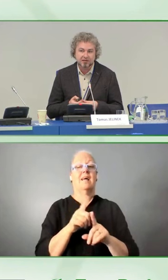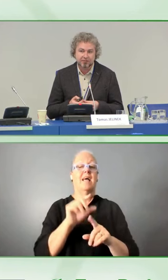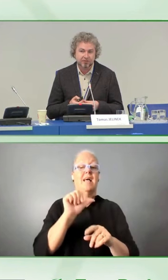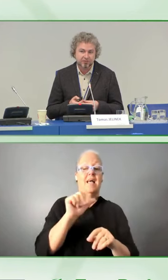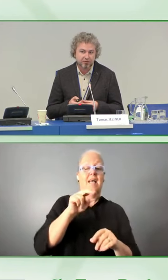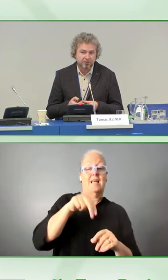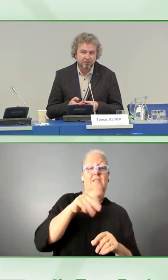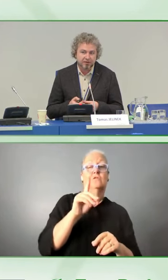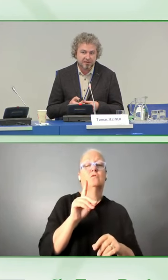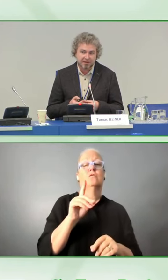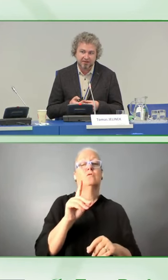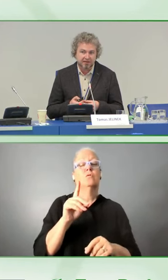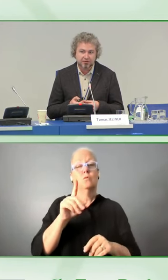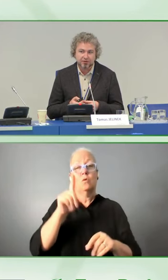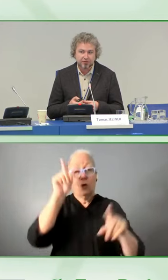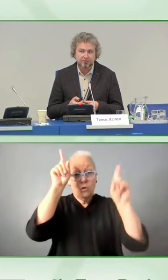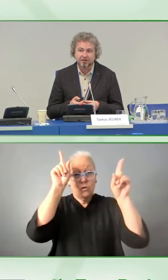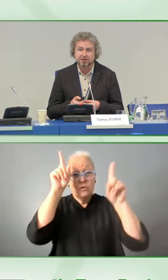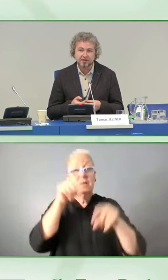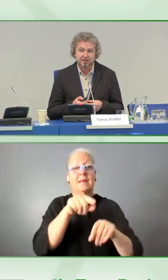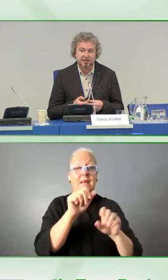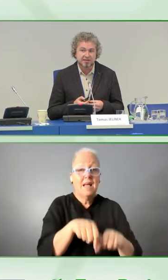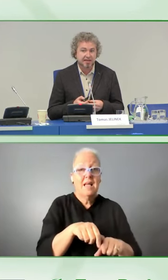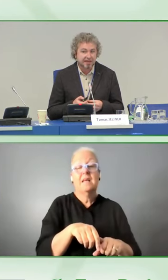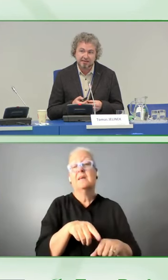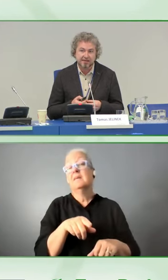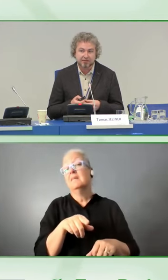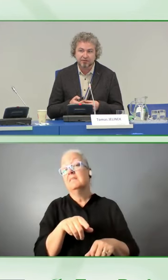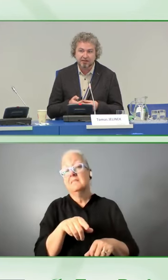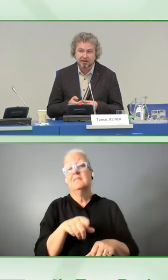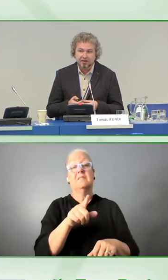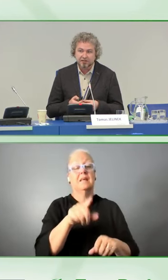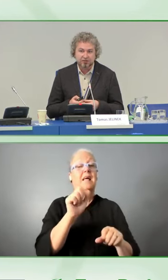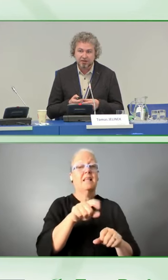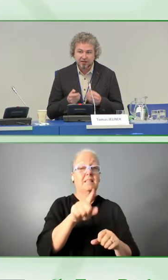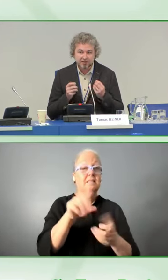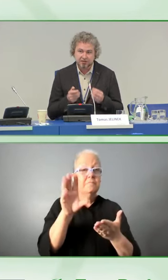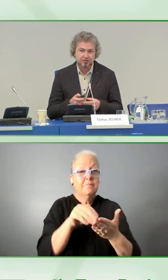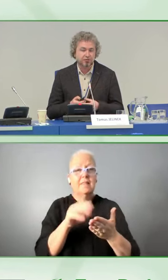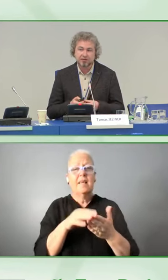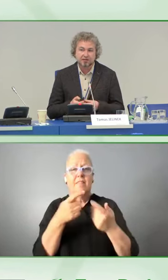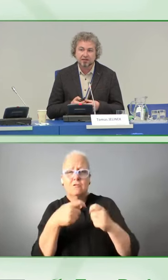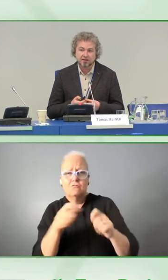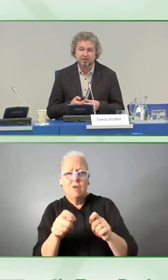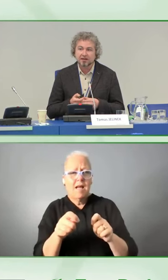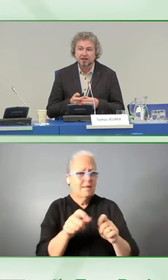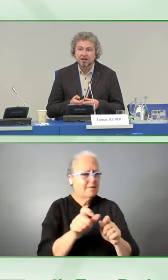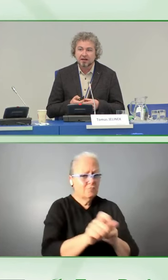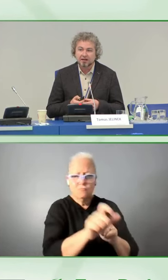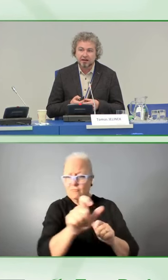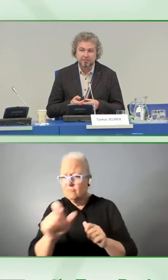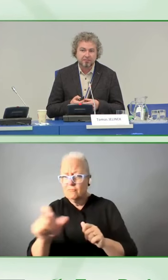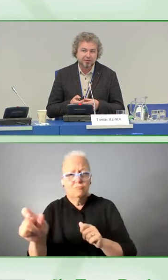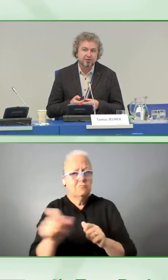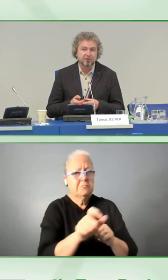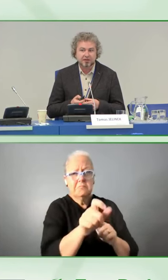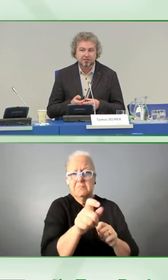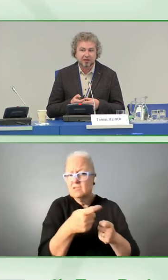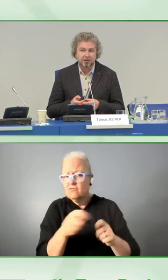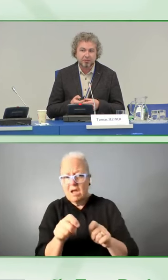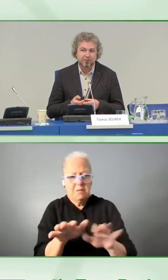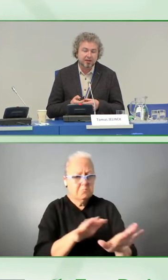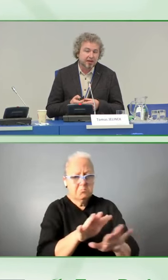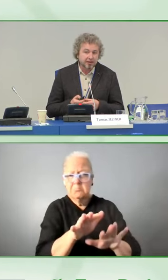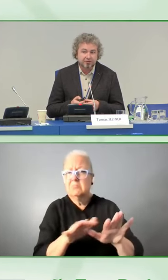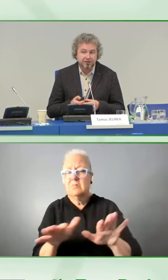you can use it for two weeks and enjoy all the functionalities, try it out. So just do it, yeah. I'm pretty sure